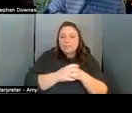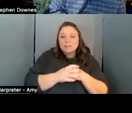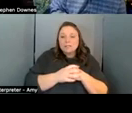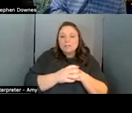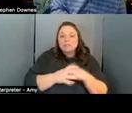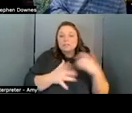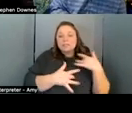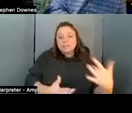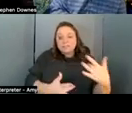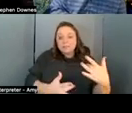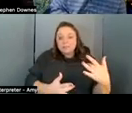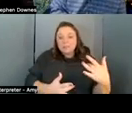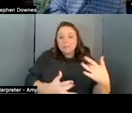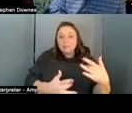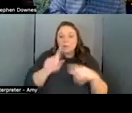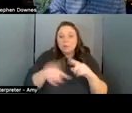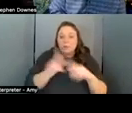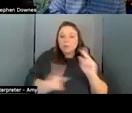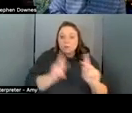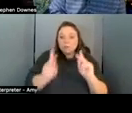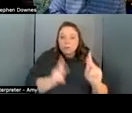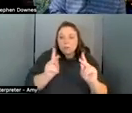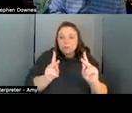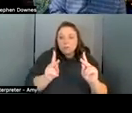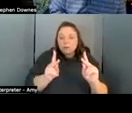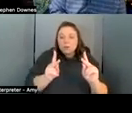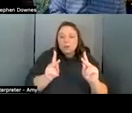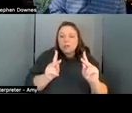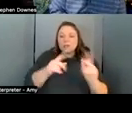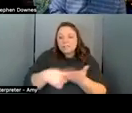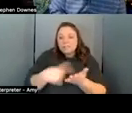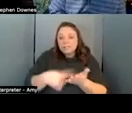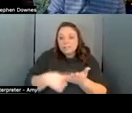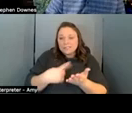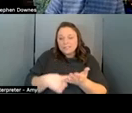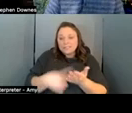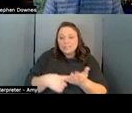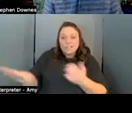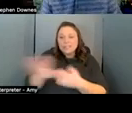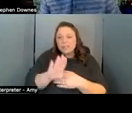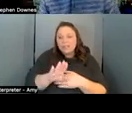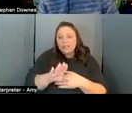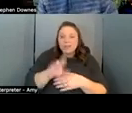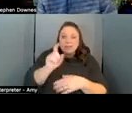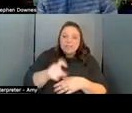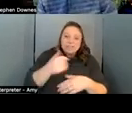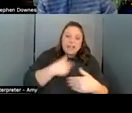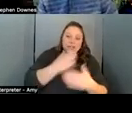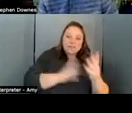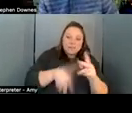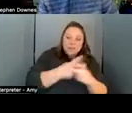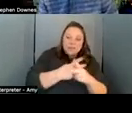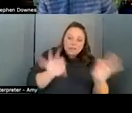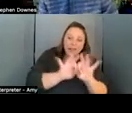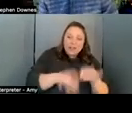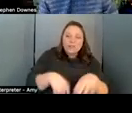usually when people talk about you know there needs to be some sort of value or another in the